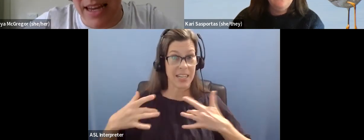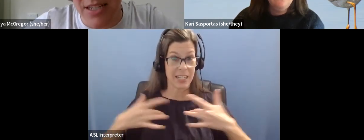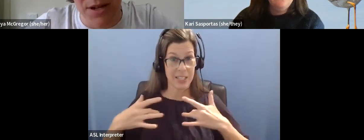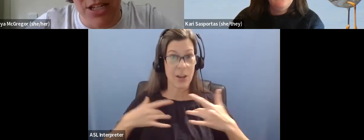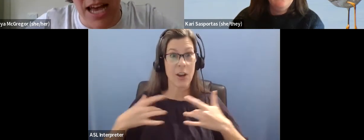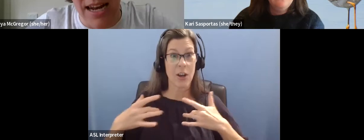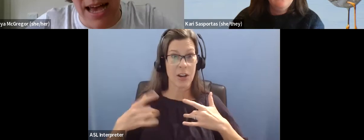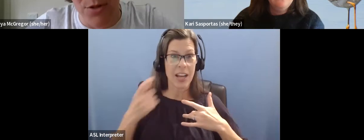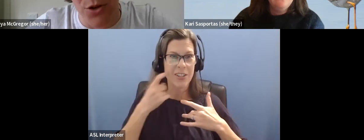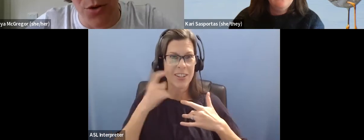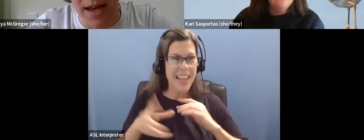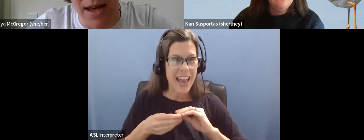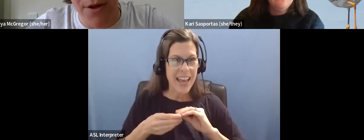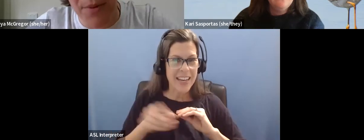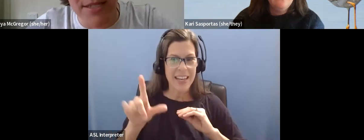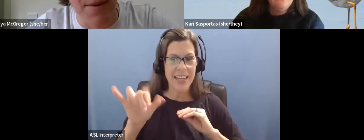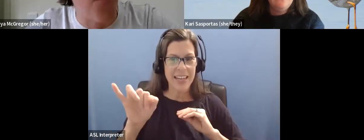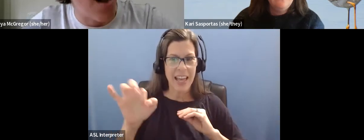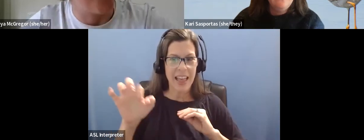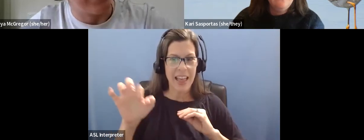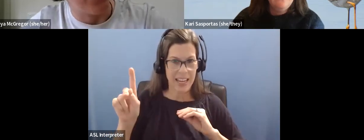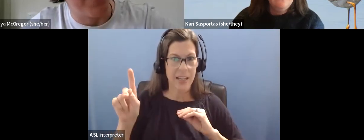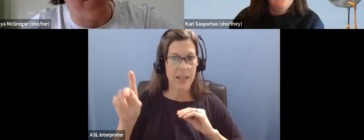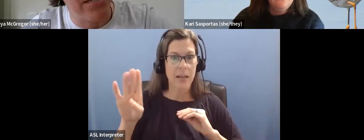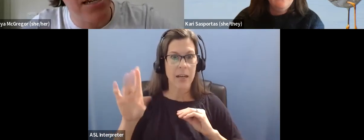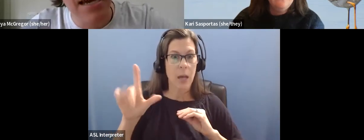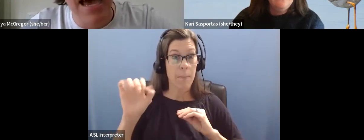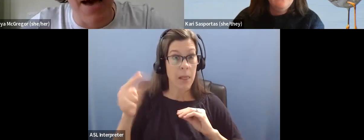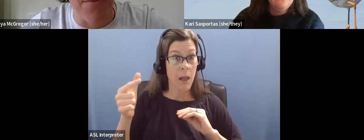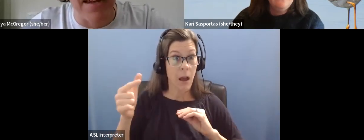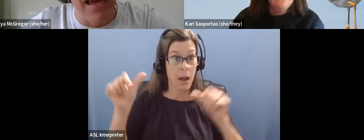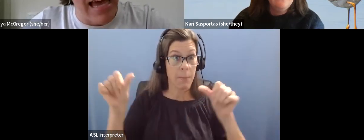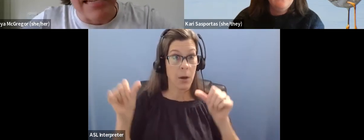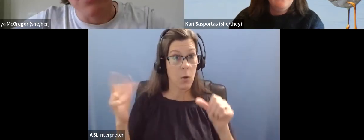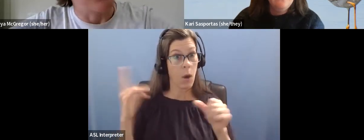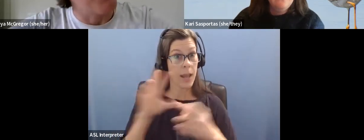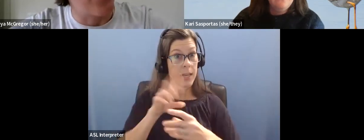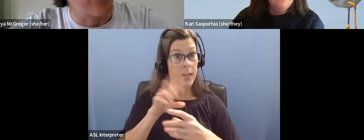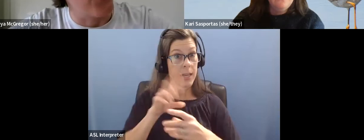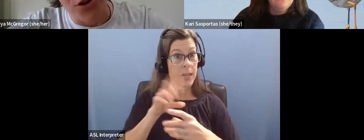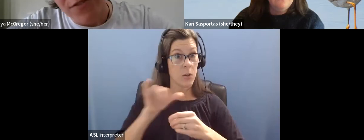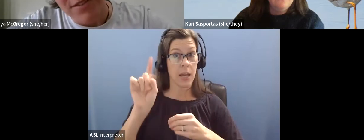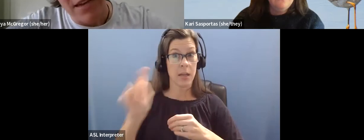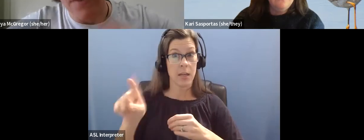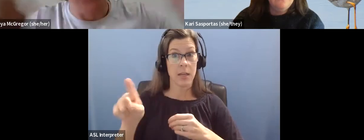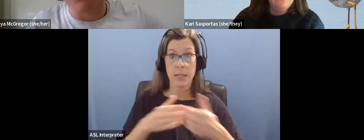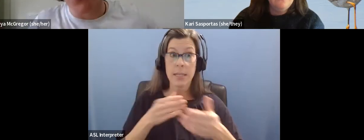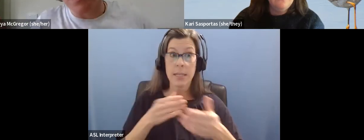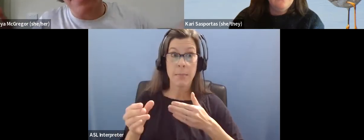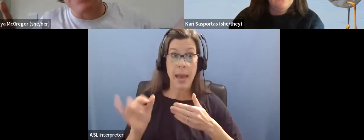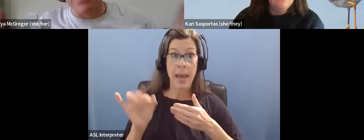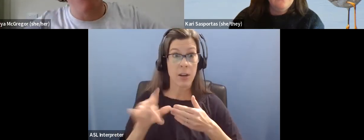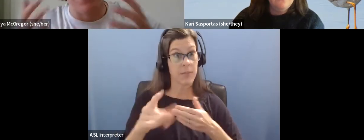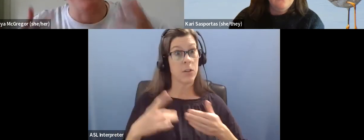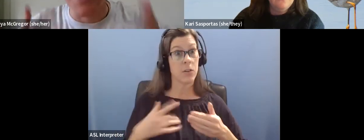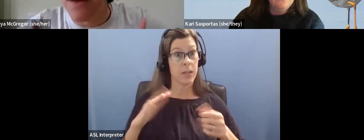the link I just put in the chat, um, to a blog post about why we include that question. Um, and it doesn't really matter if you don't feel, if you feel